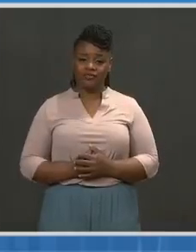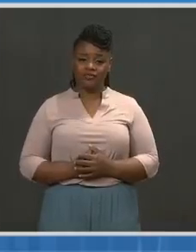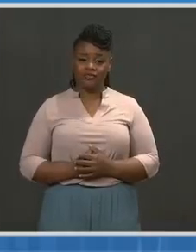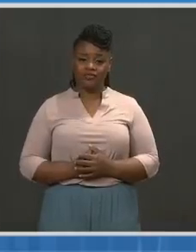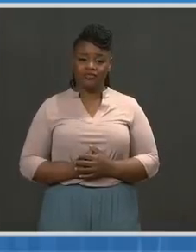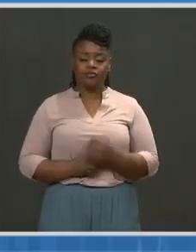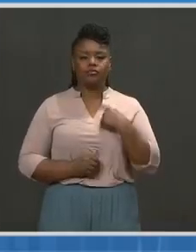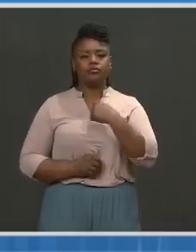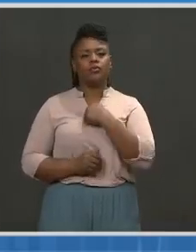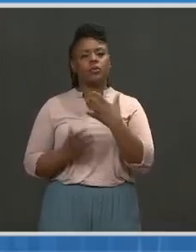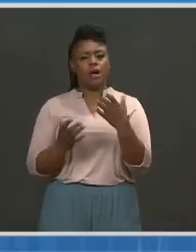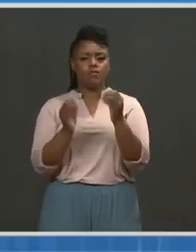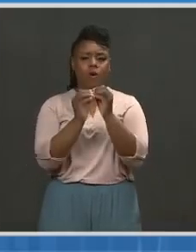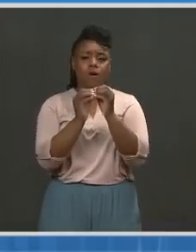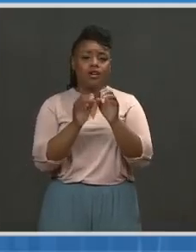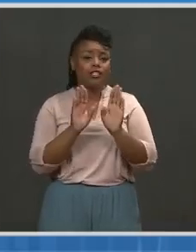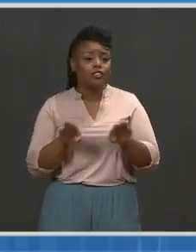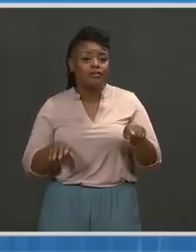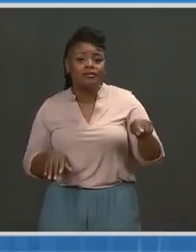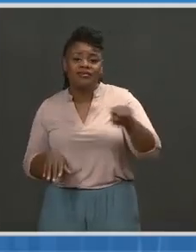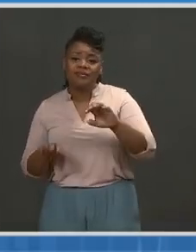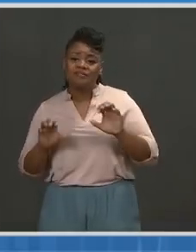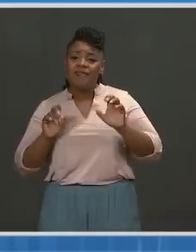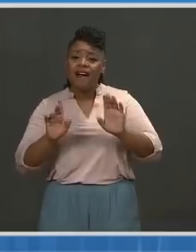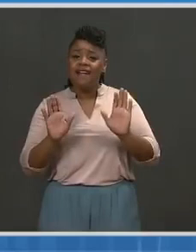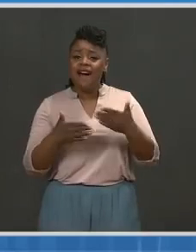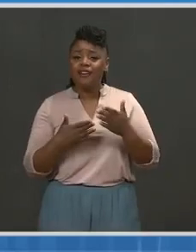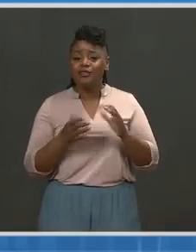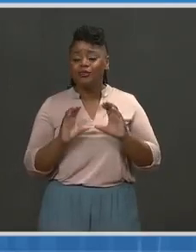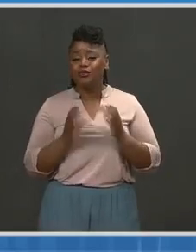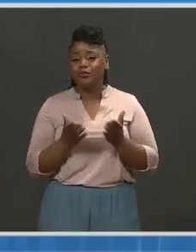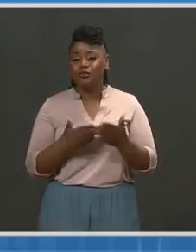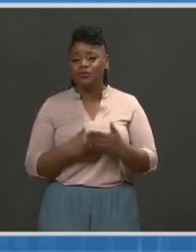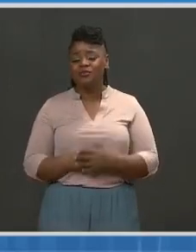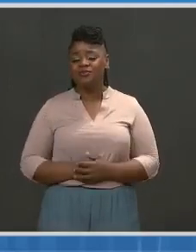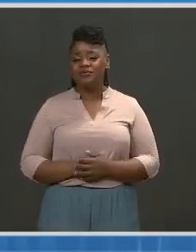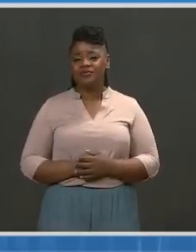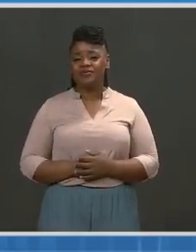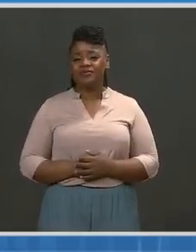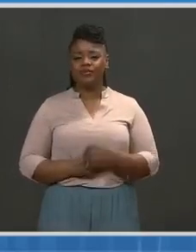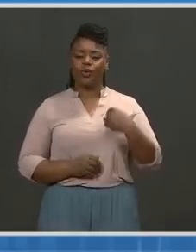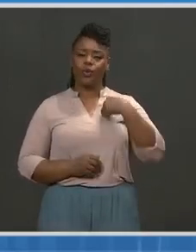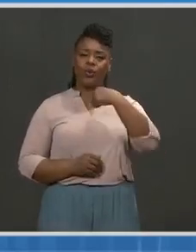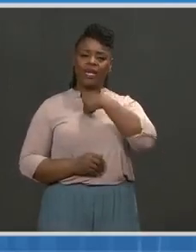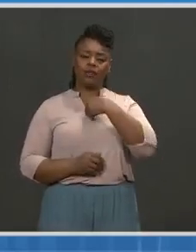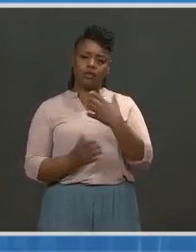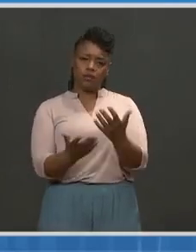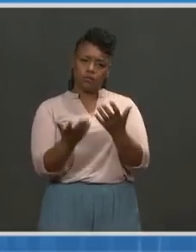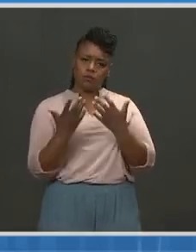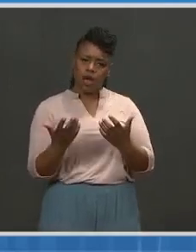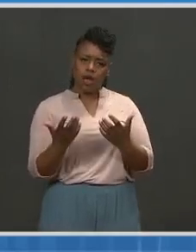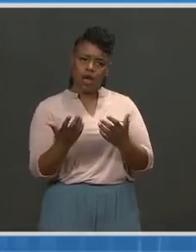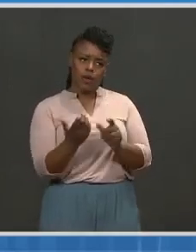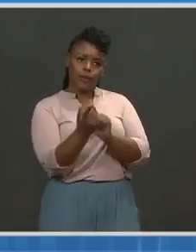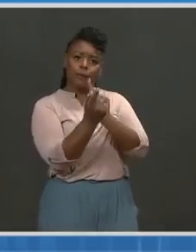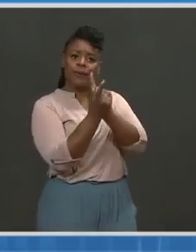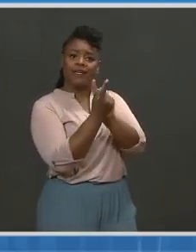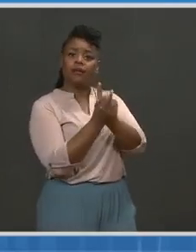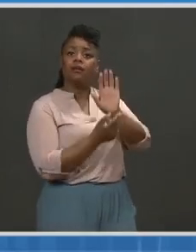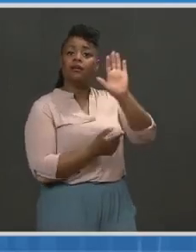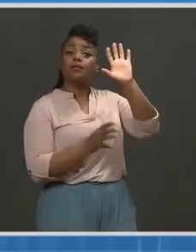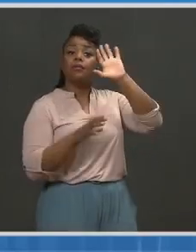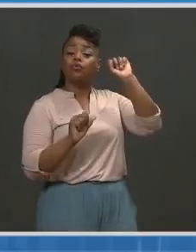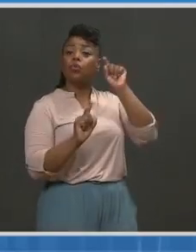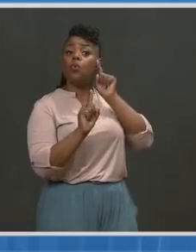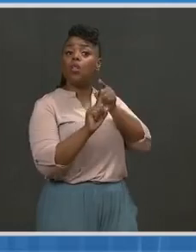will help return more kids back to the classroom sooner, ensure equity, and keep us on track to meet the